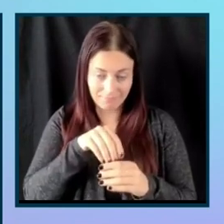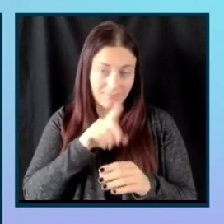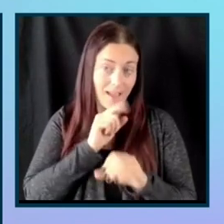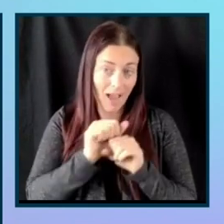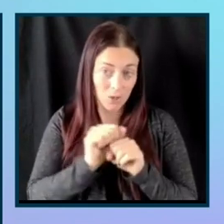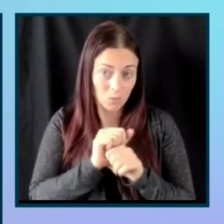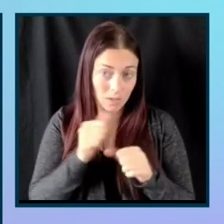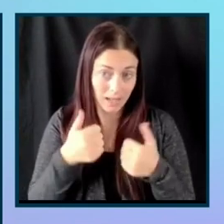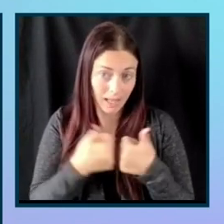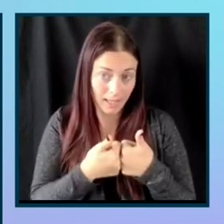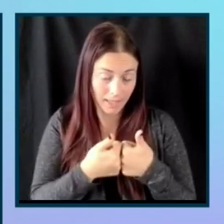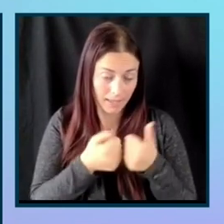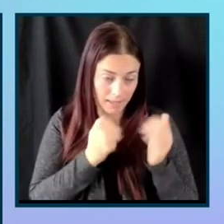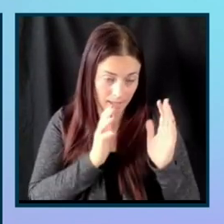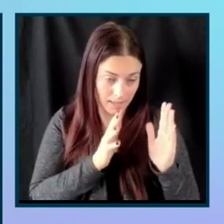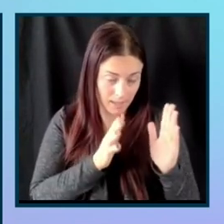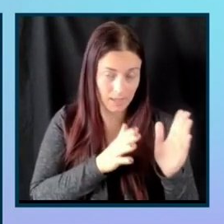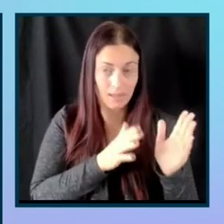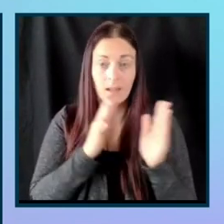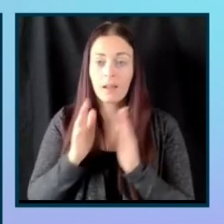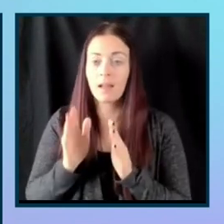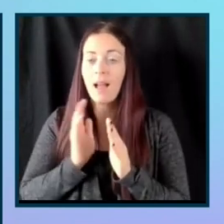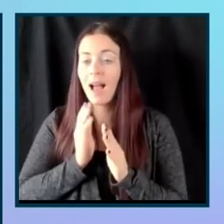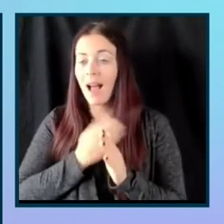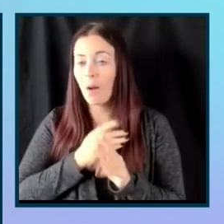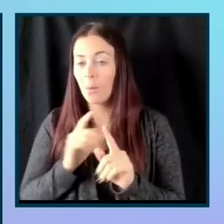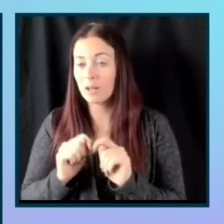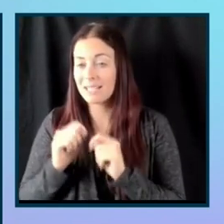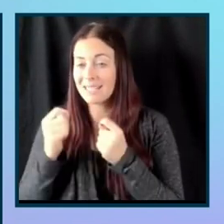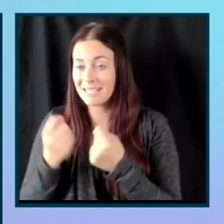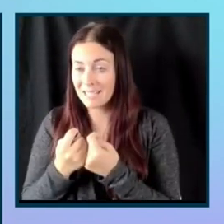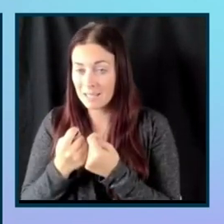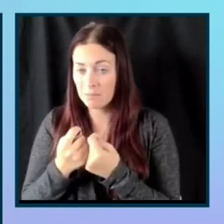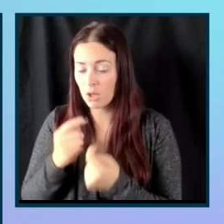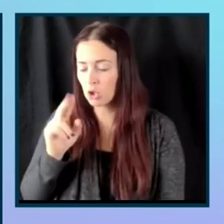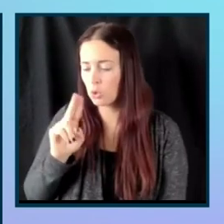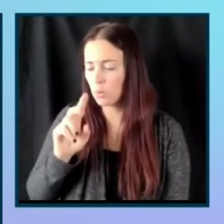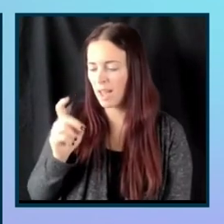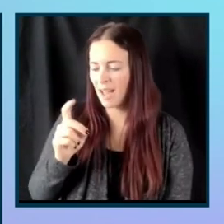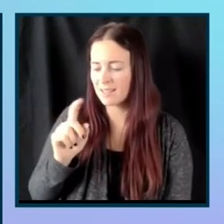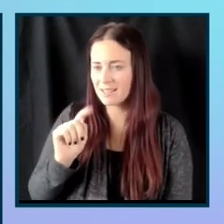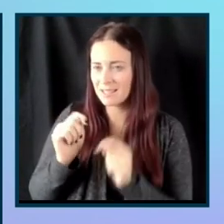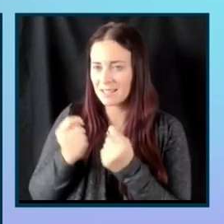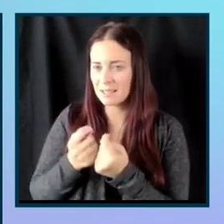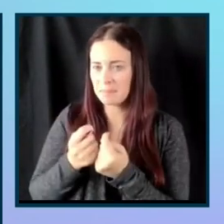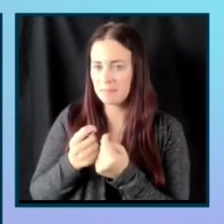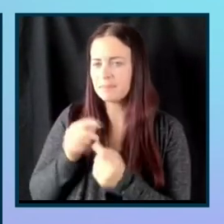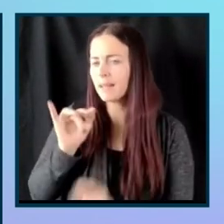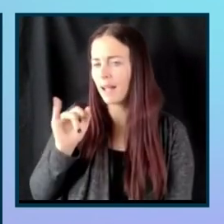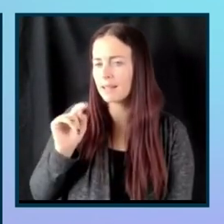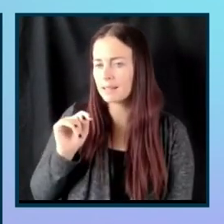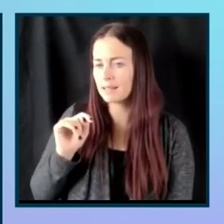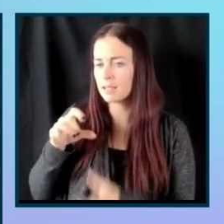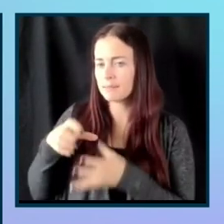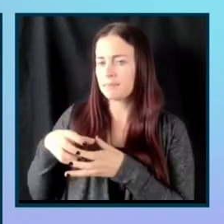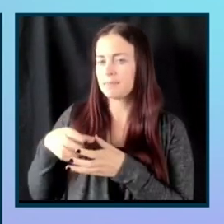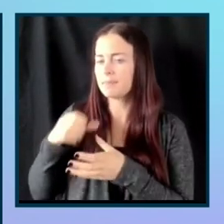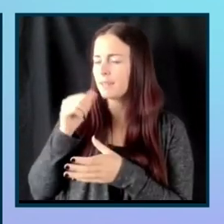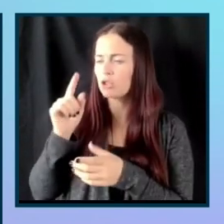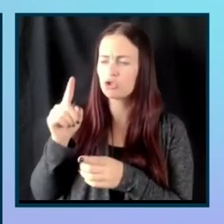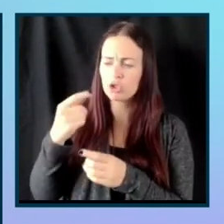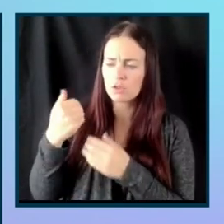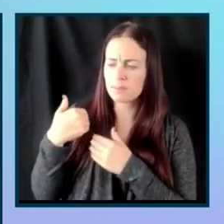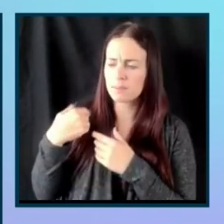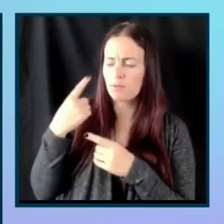Then as far as like our team, the UX team and IT is responsible, not just for like the